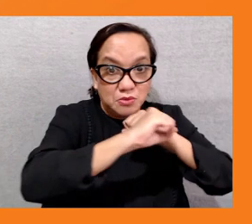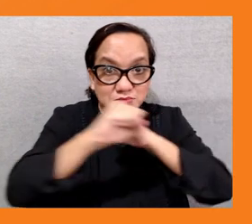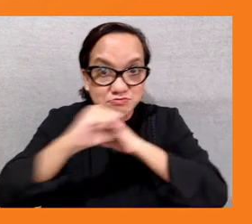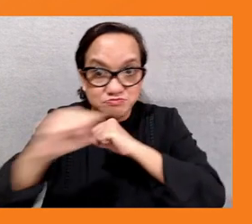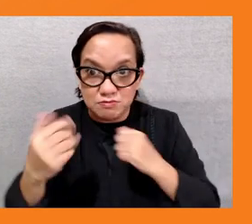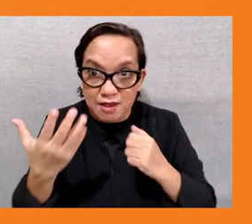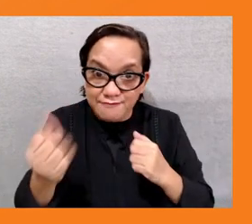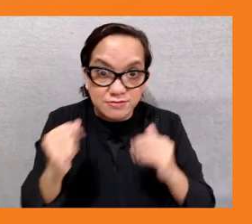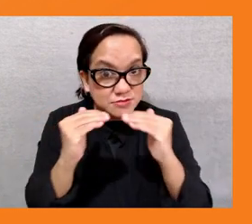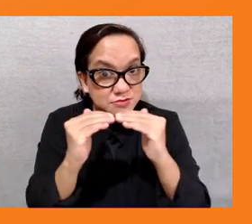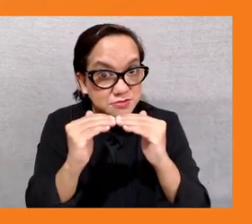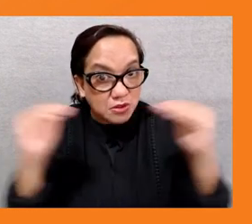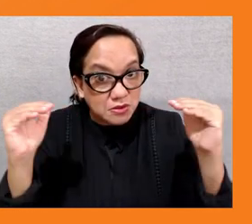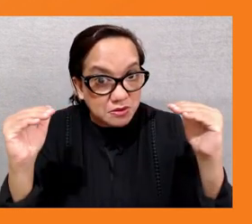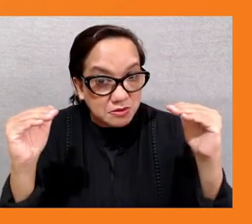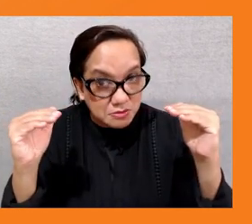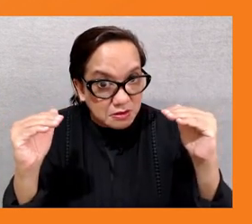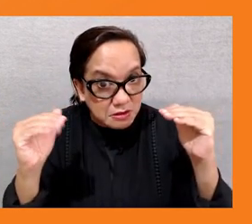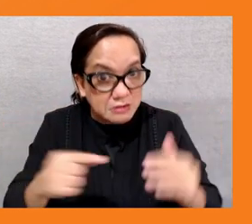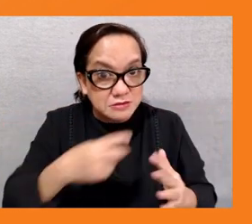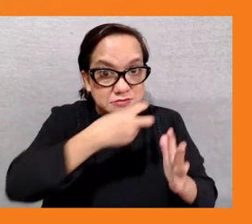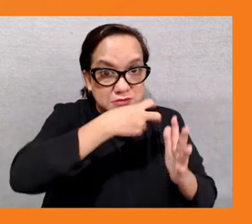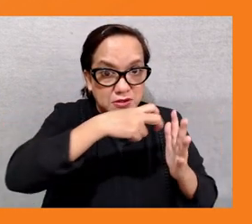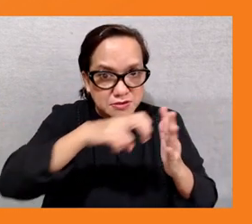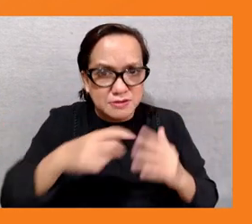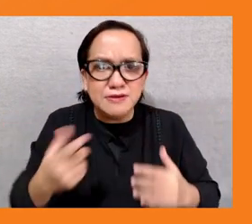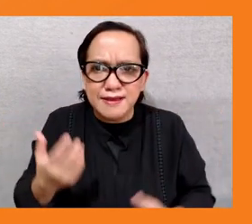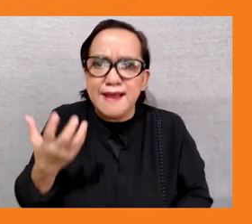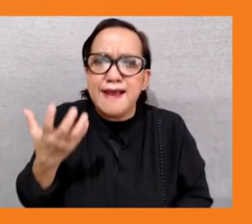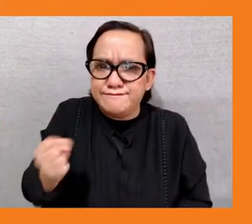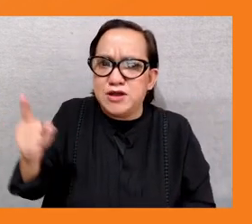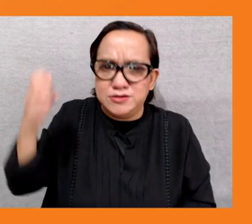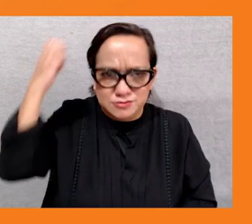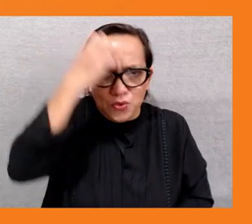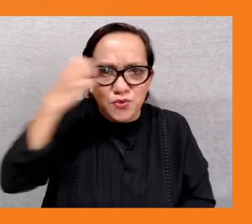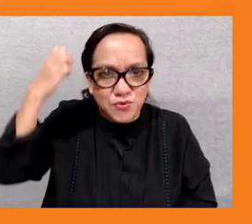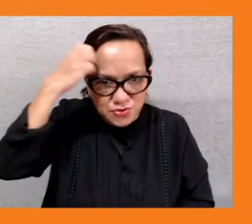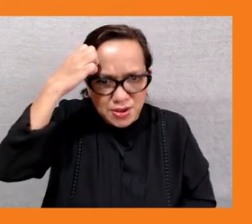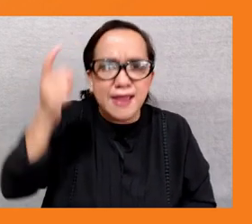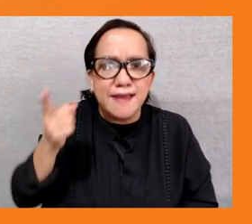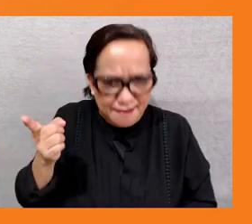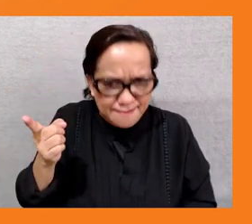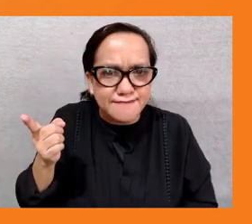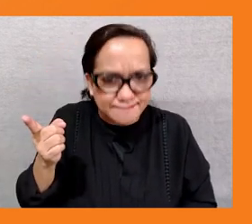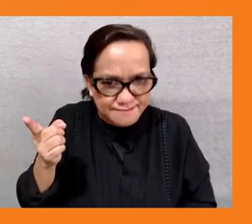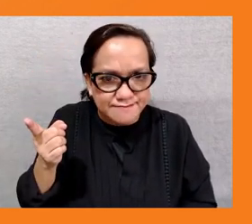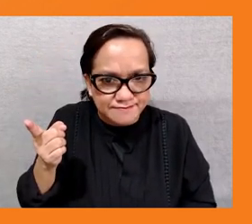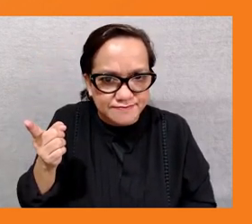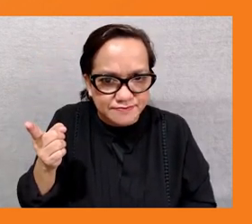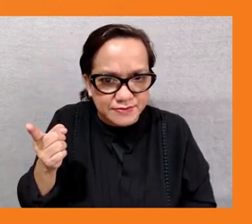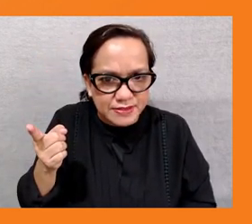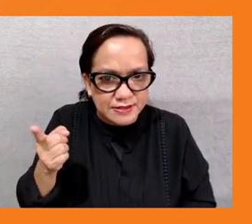eu established a just transition fund which was mainly focused on support to coal mining regions